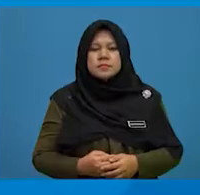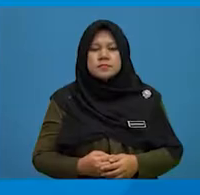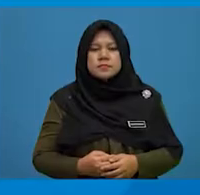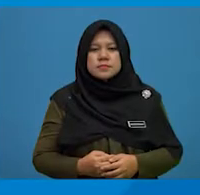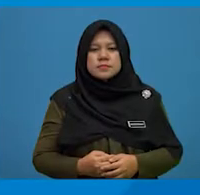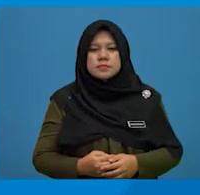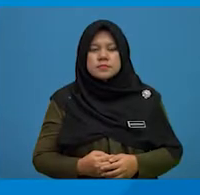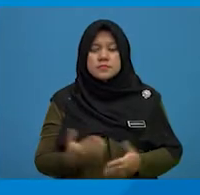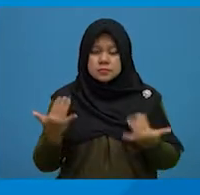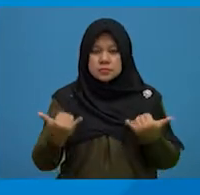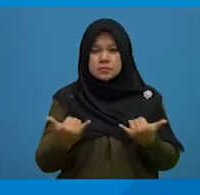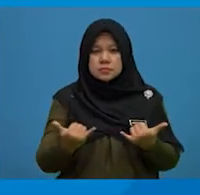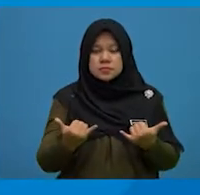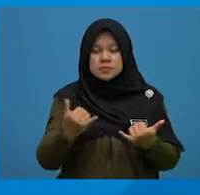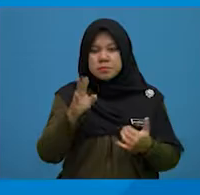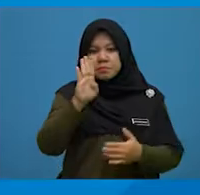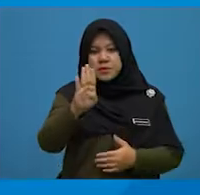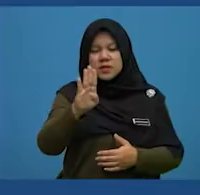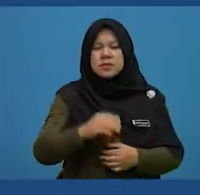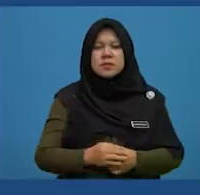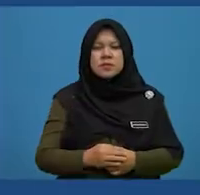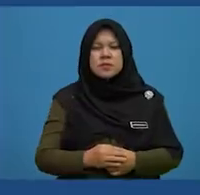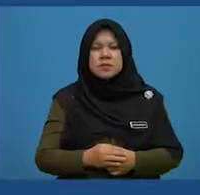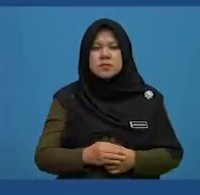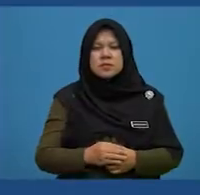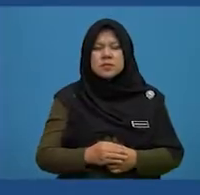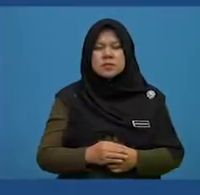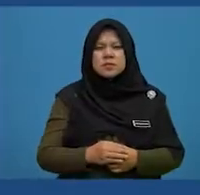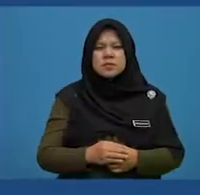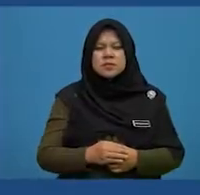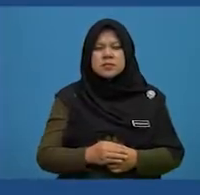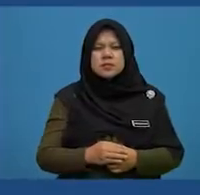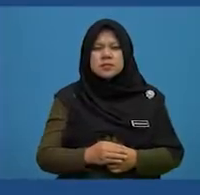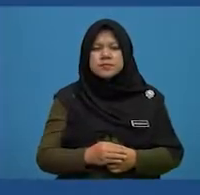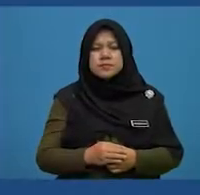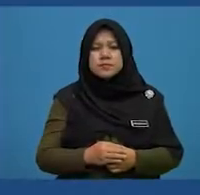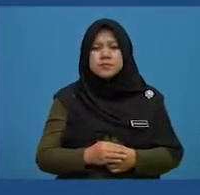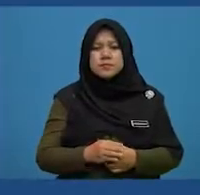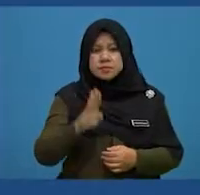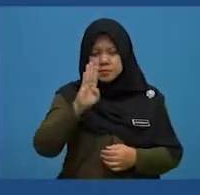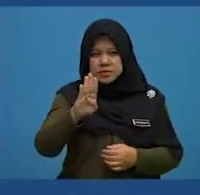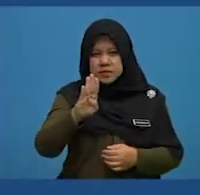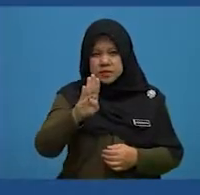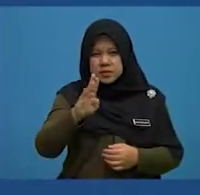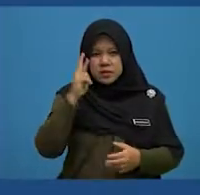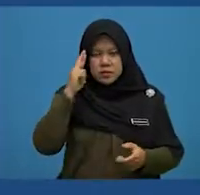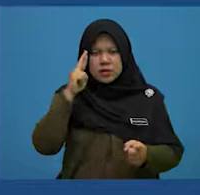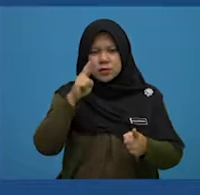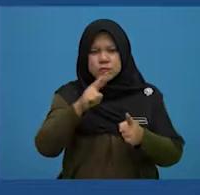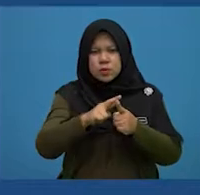Now, let's look at option B. Baggage line eight refers to, B,